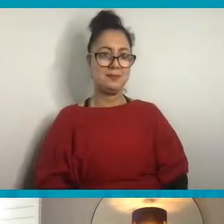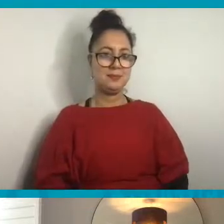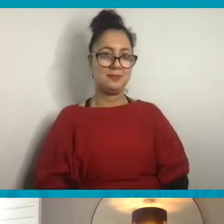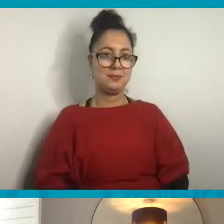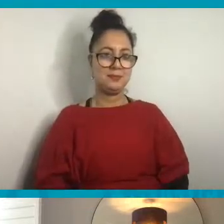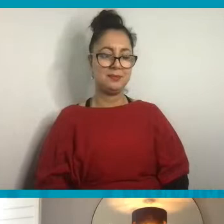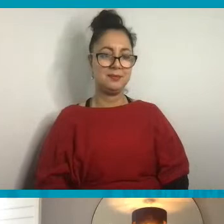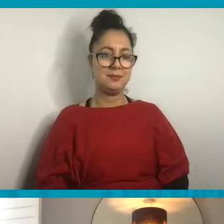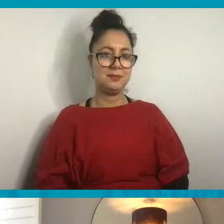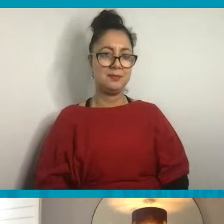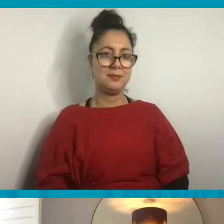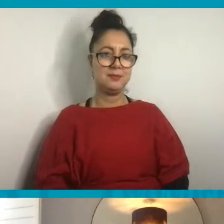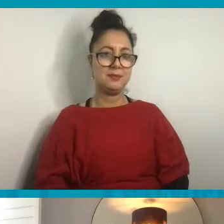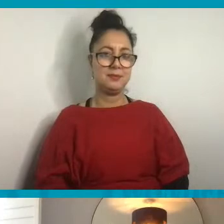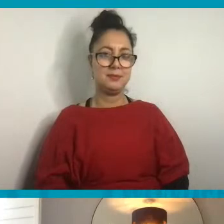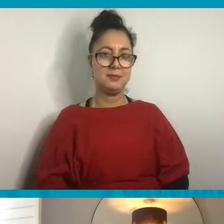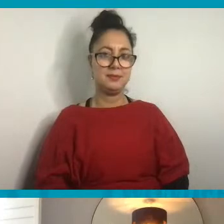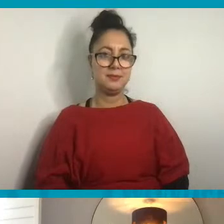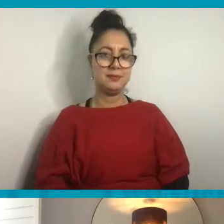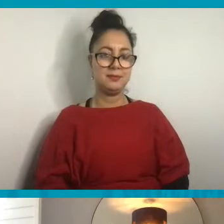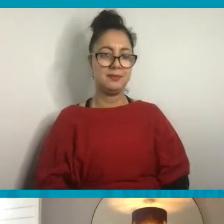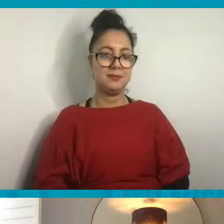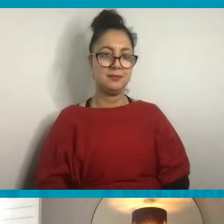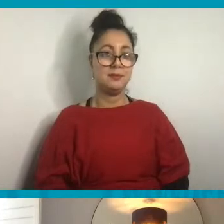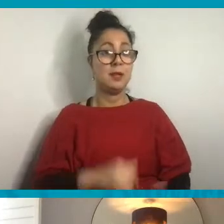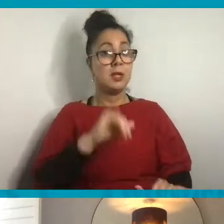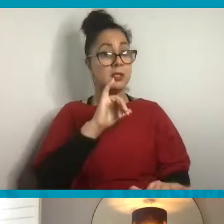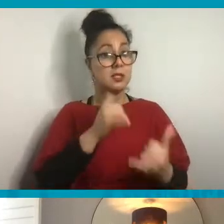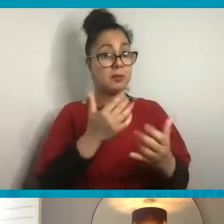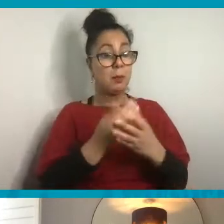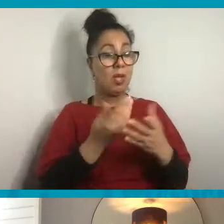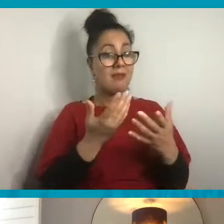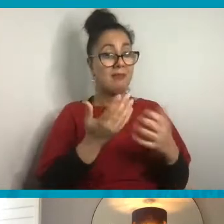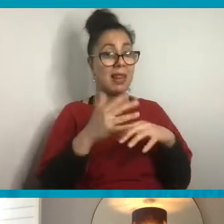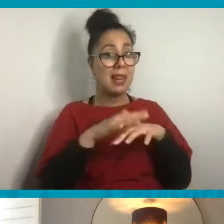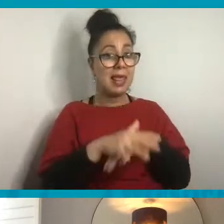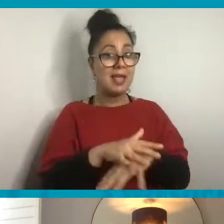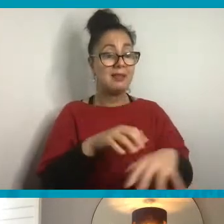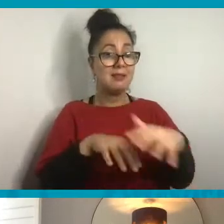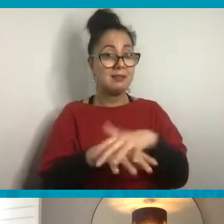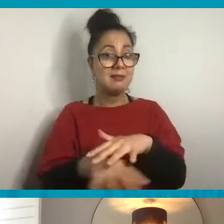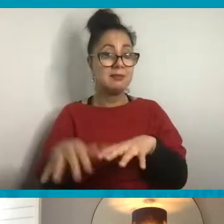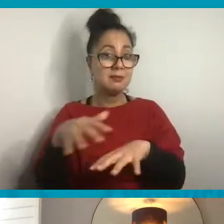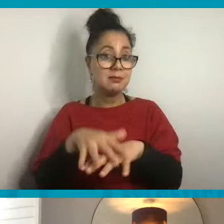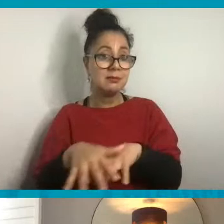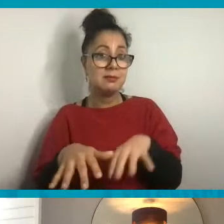And I like the fact that sometimes with the layering, it's not always